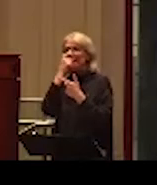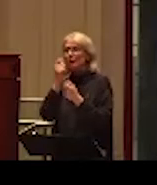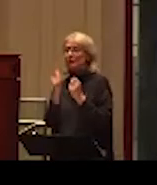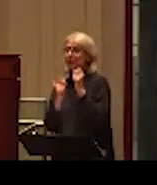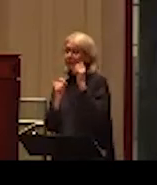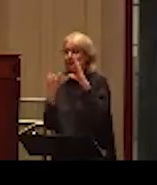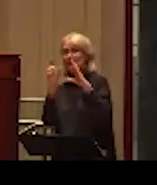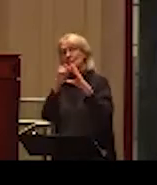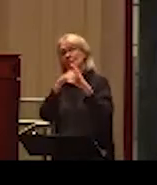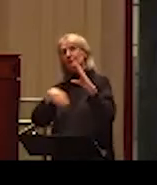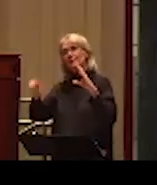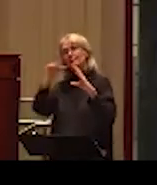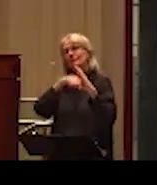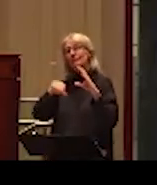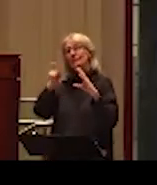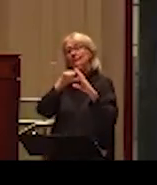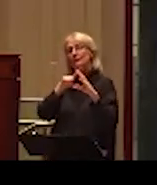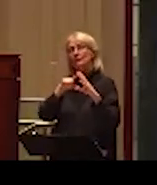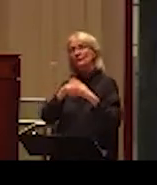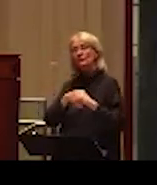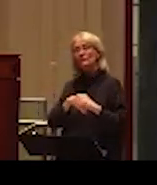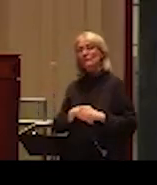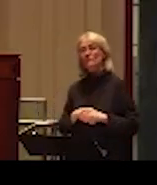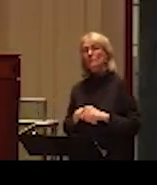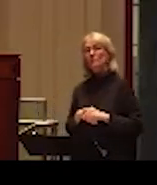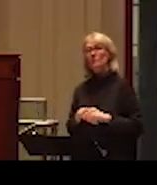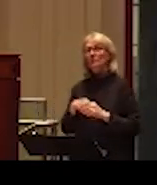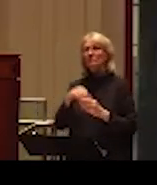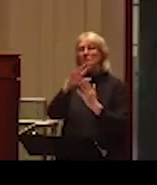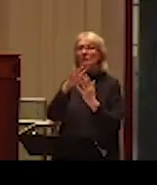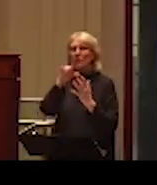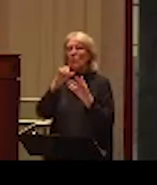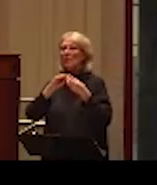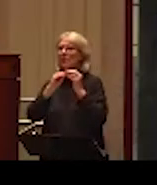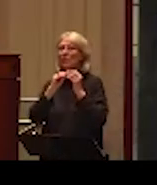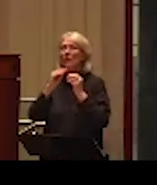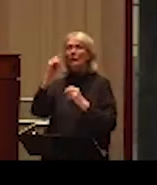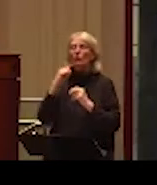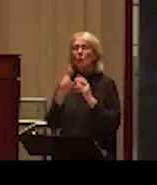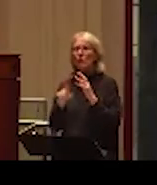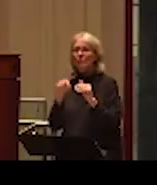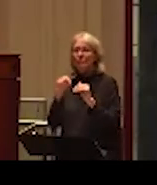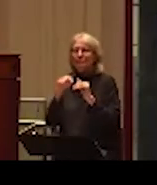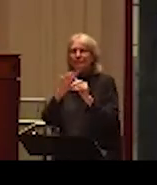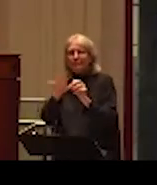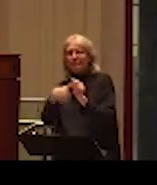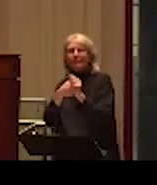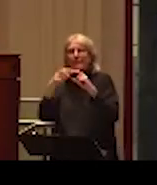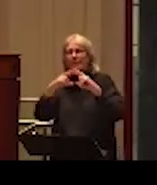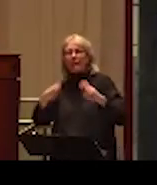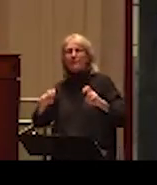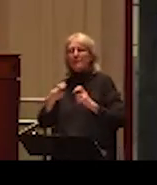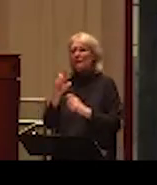numbers here for the meta-analysis research conducted in